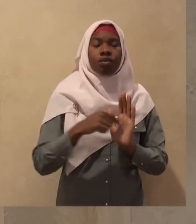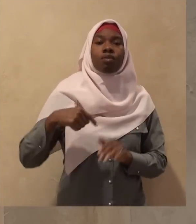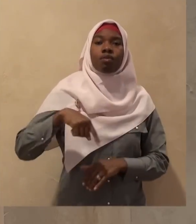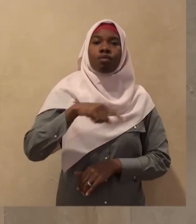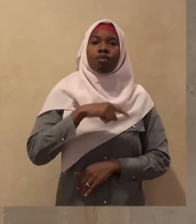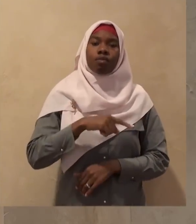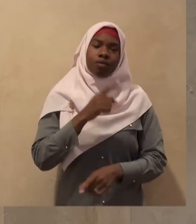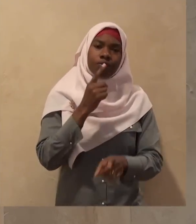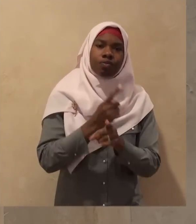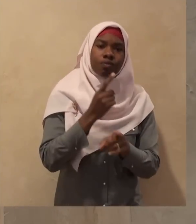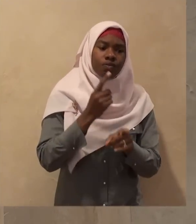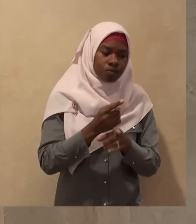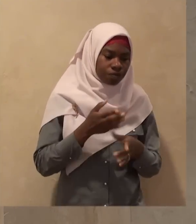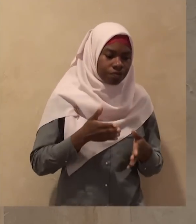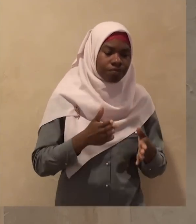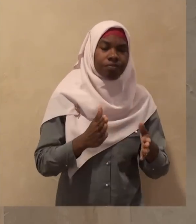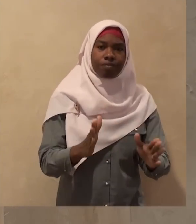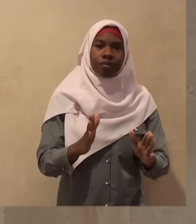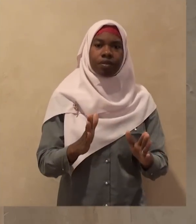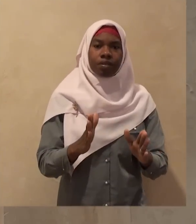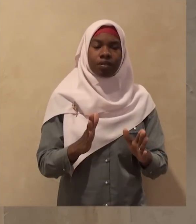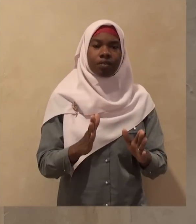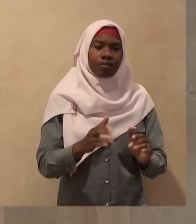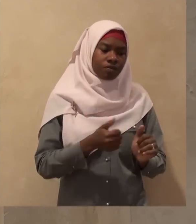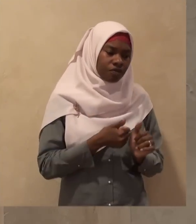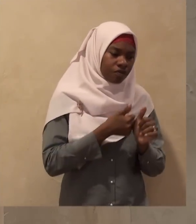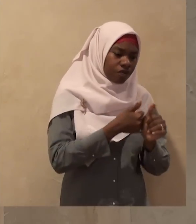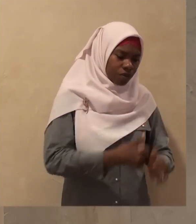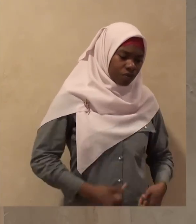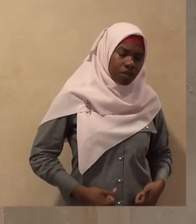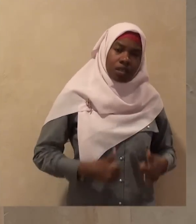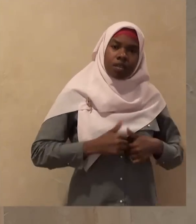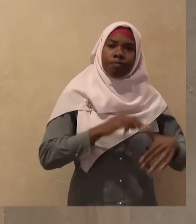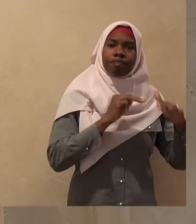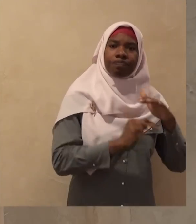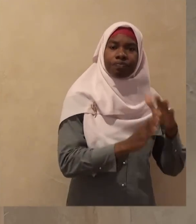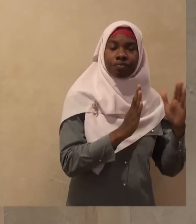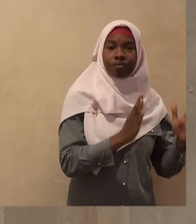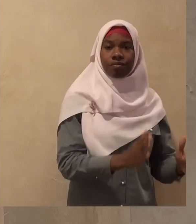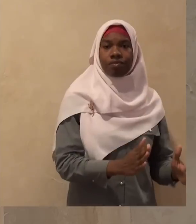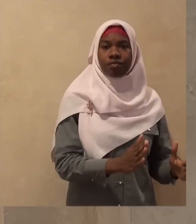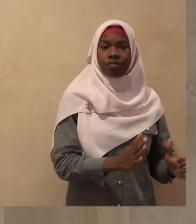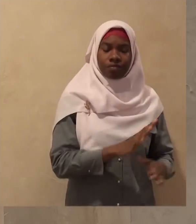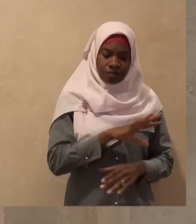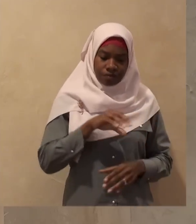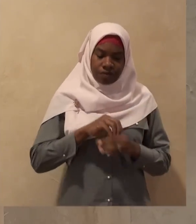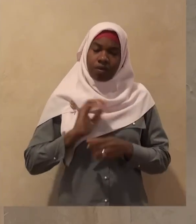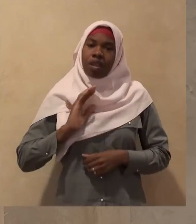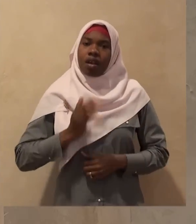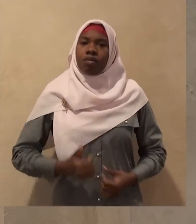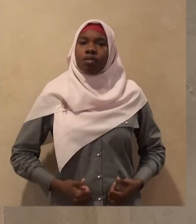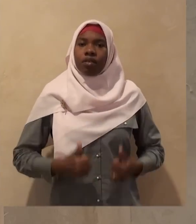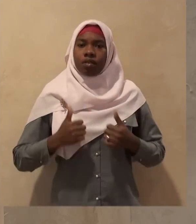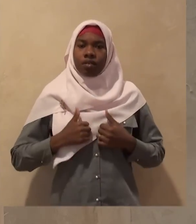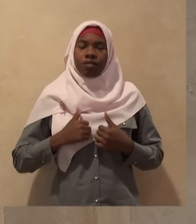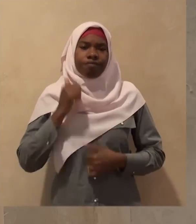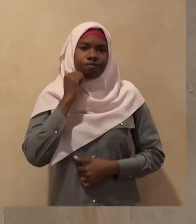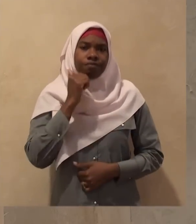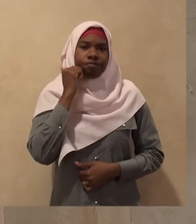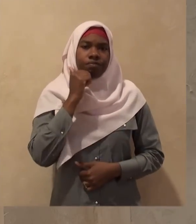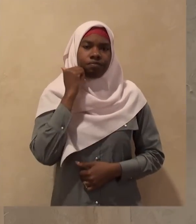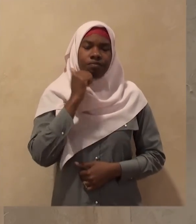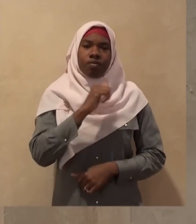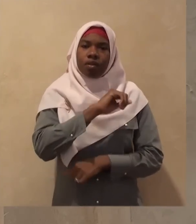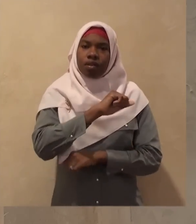us to follow the lifestyle of his messenger in every facet of life and we again ask Allah